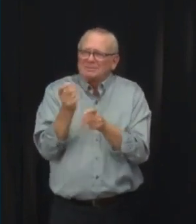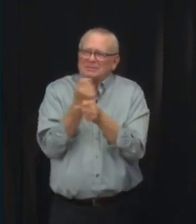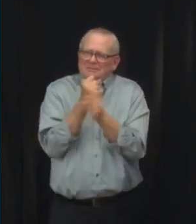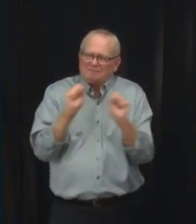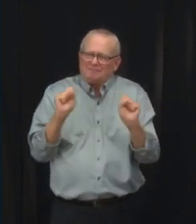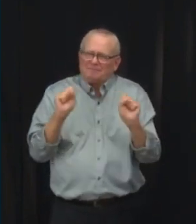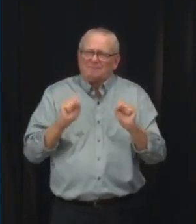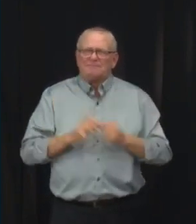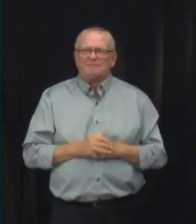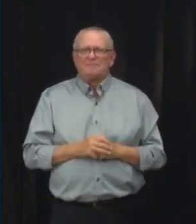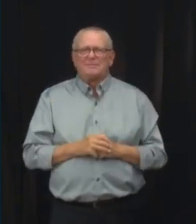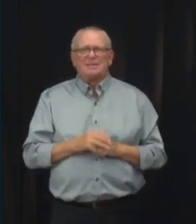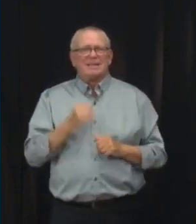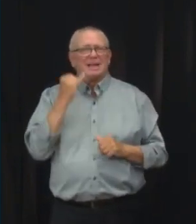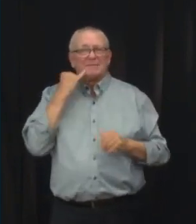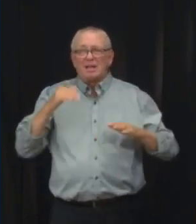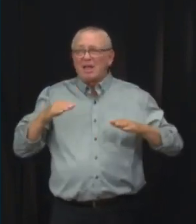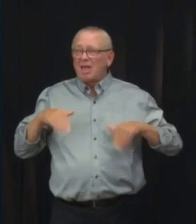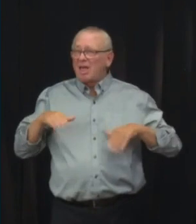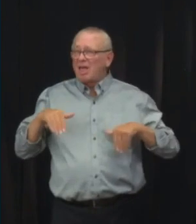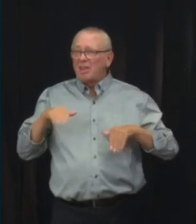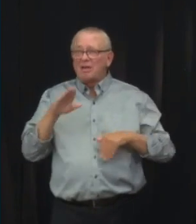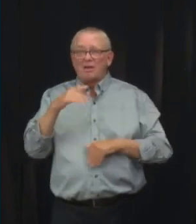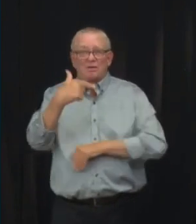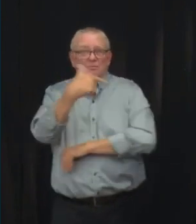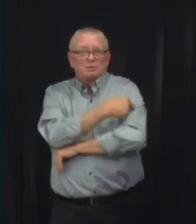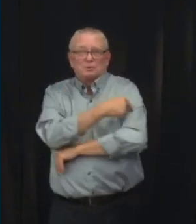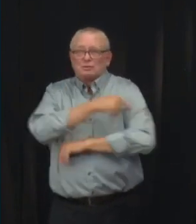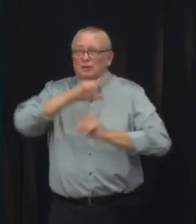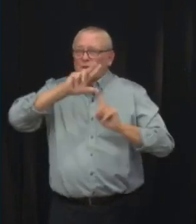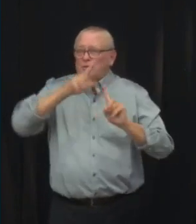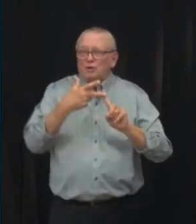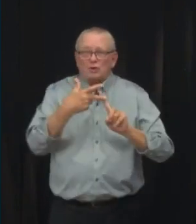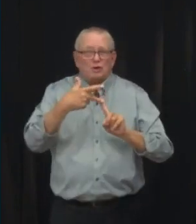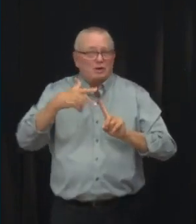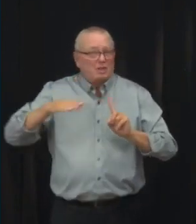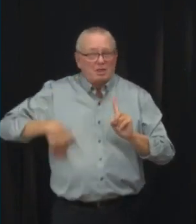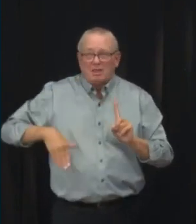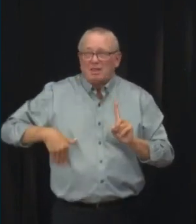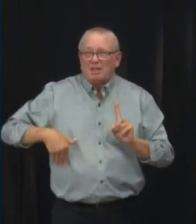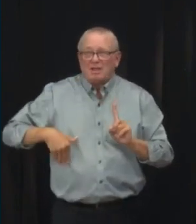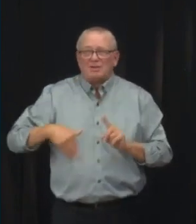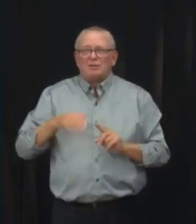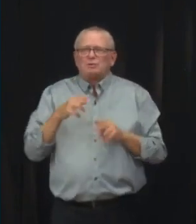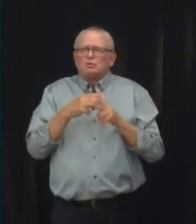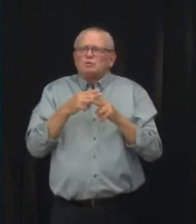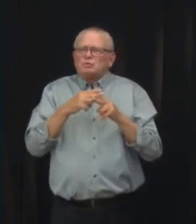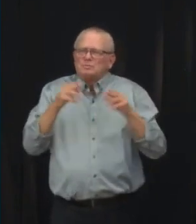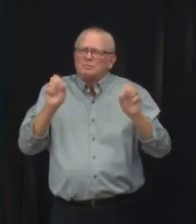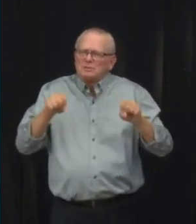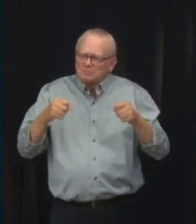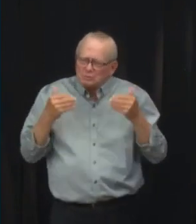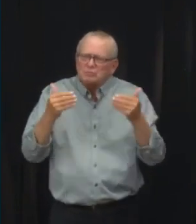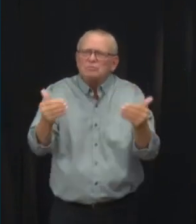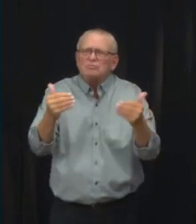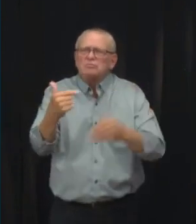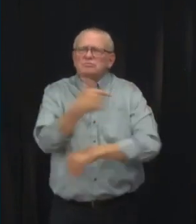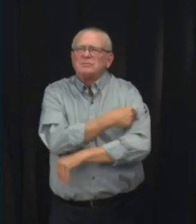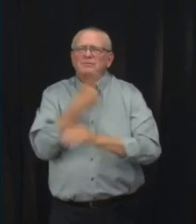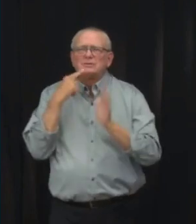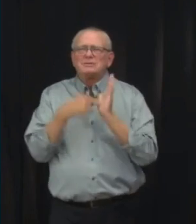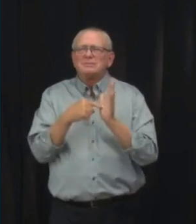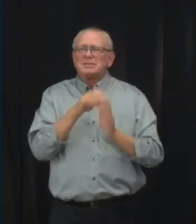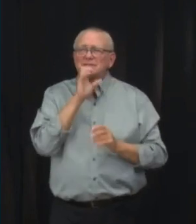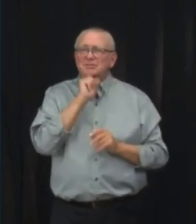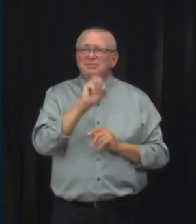booster dose should do so as soon as possible. This is particularly important for those who are 65 or older, or those who have